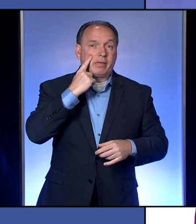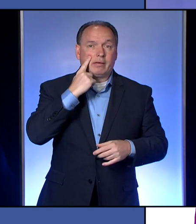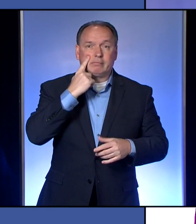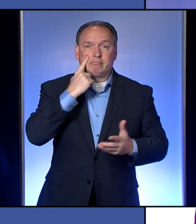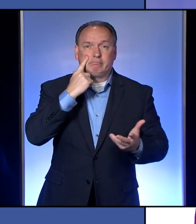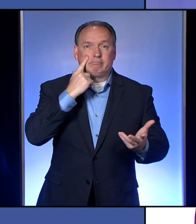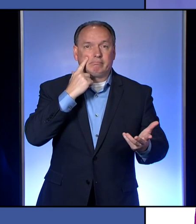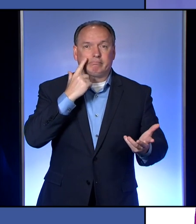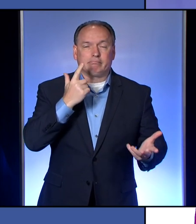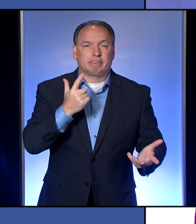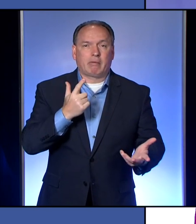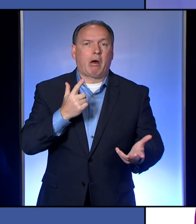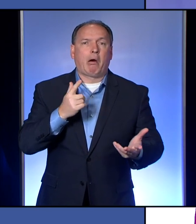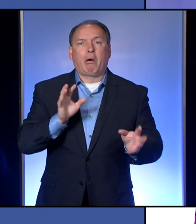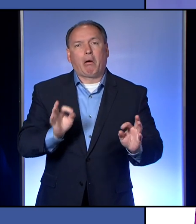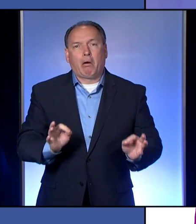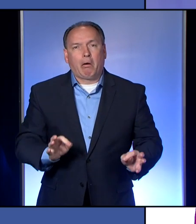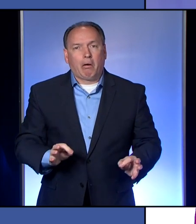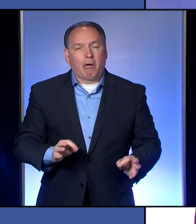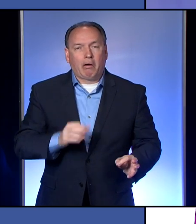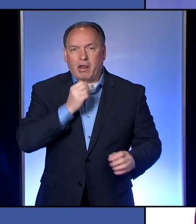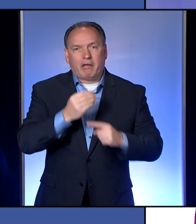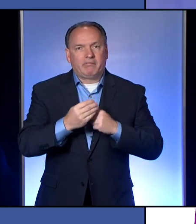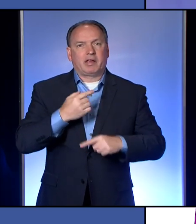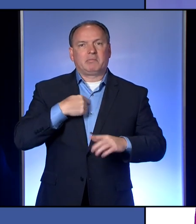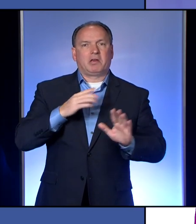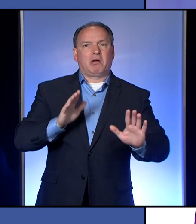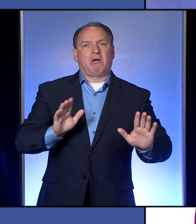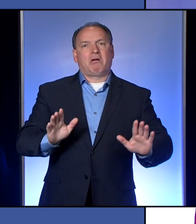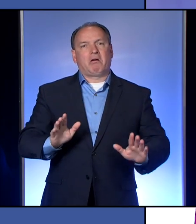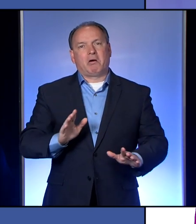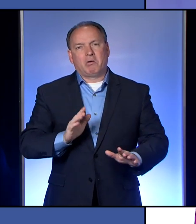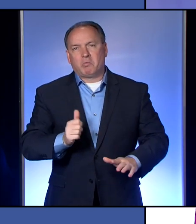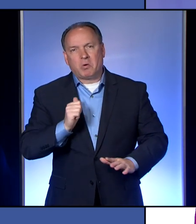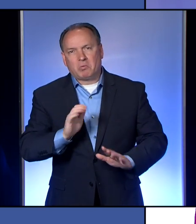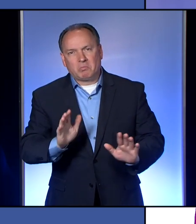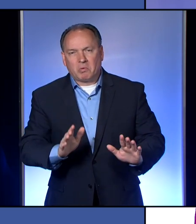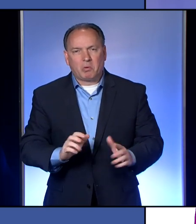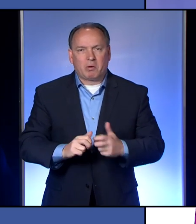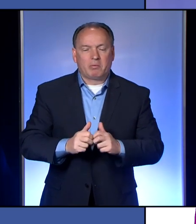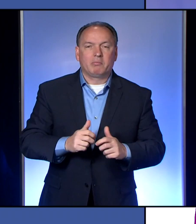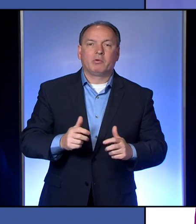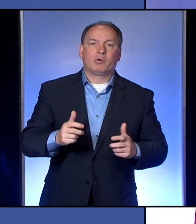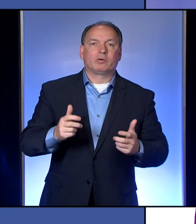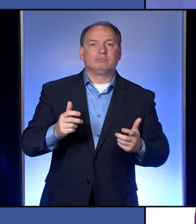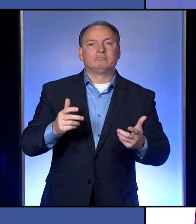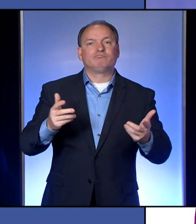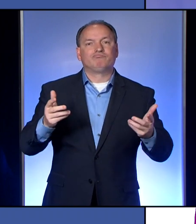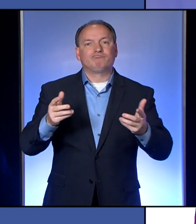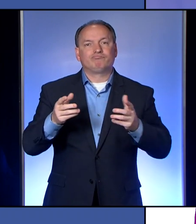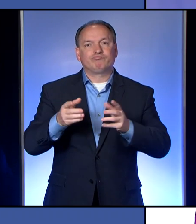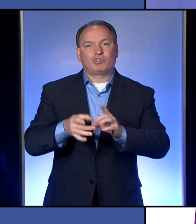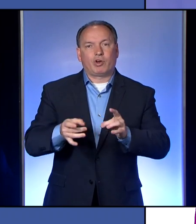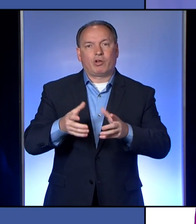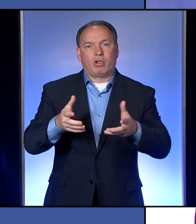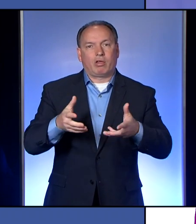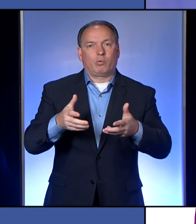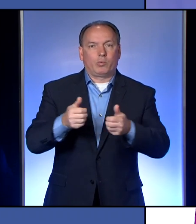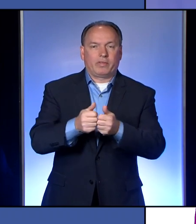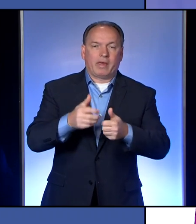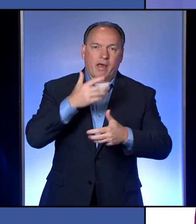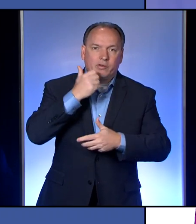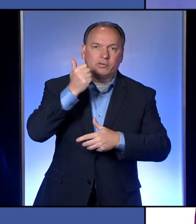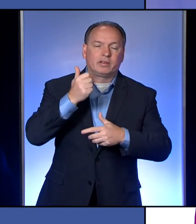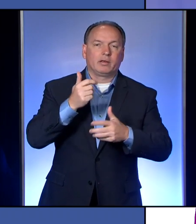see, don't think that this is really going to affect them. You know, in the beginning, a lot of talk around the elderly, around those who have health problems,